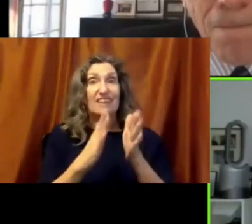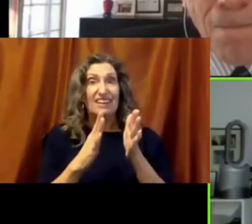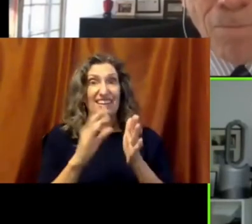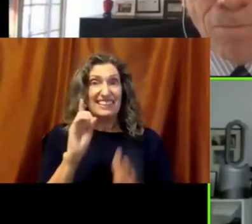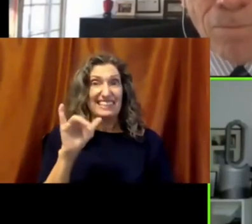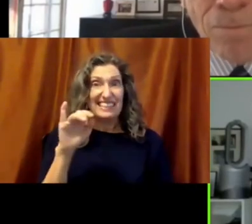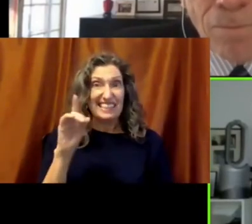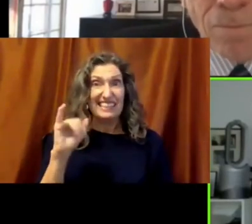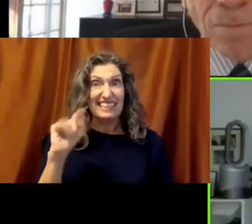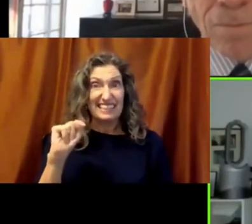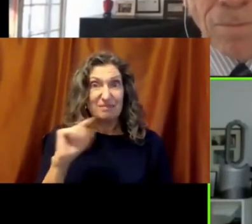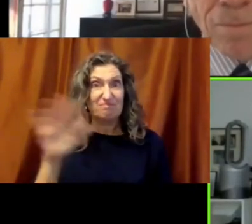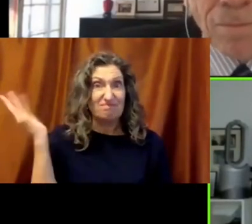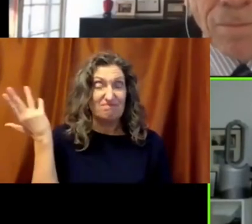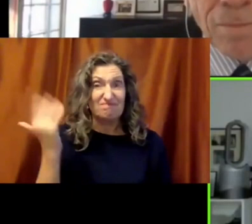task of doing it.